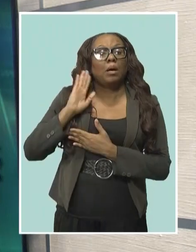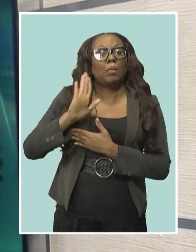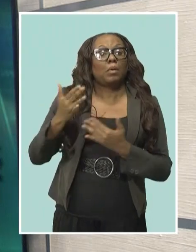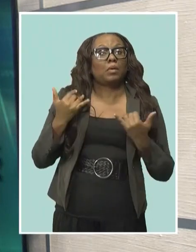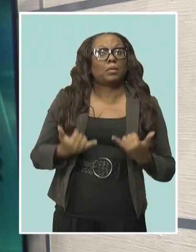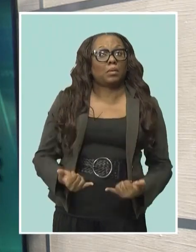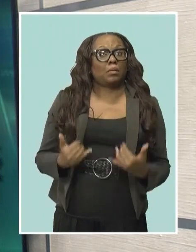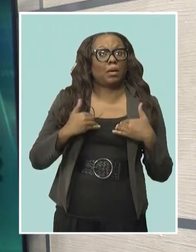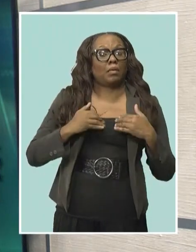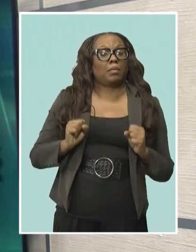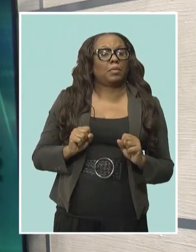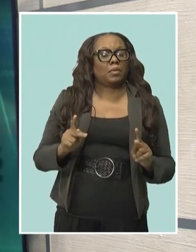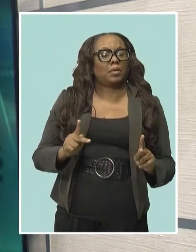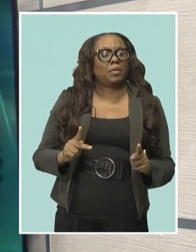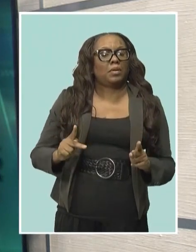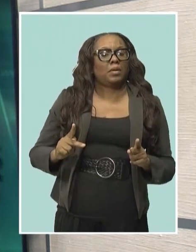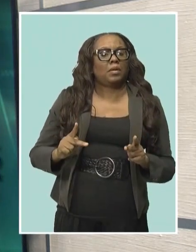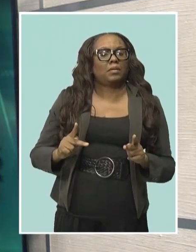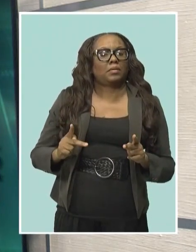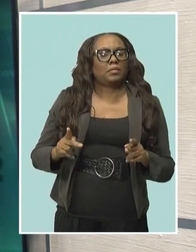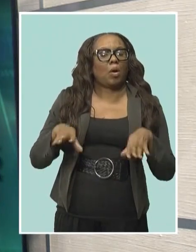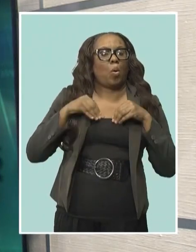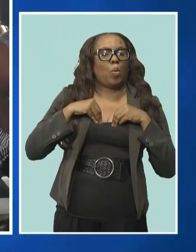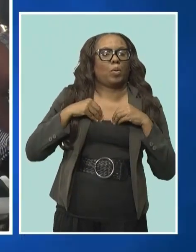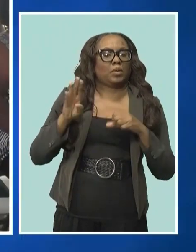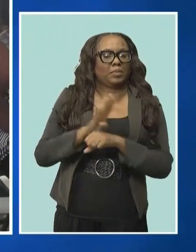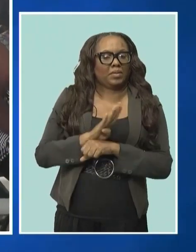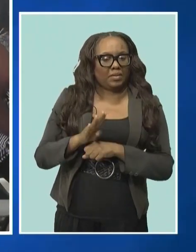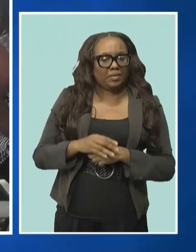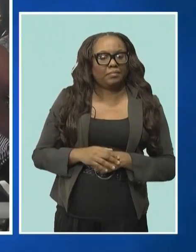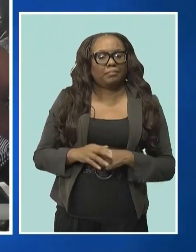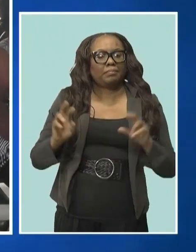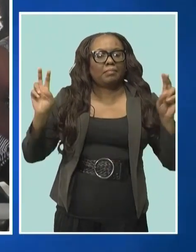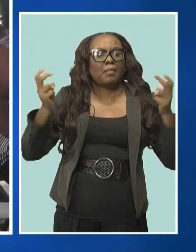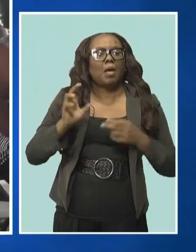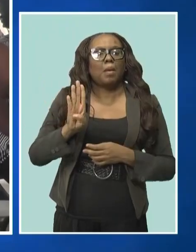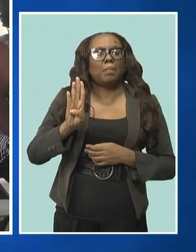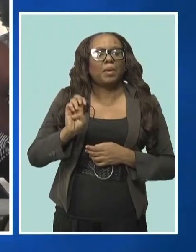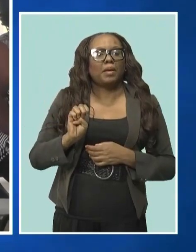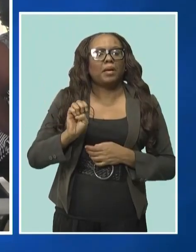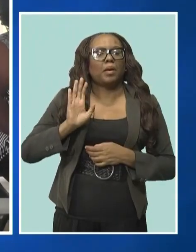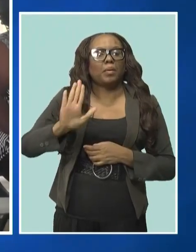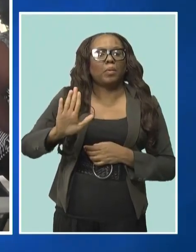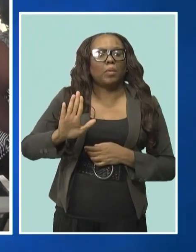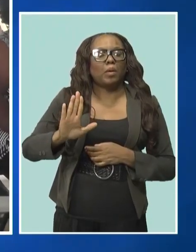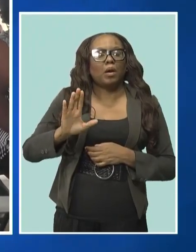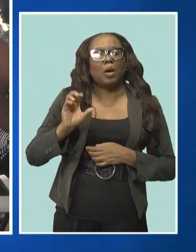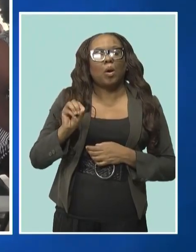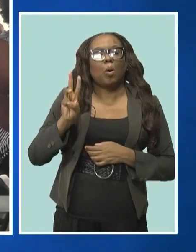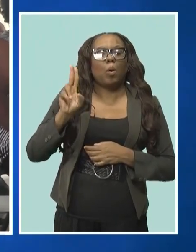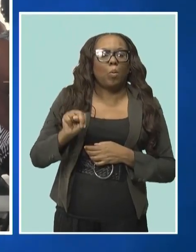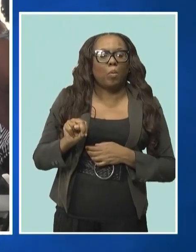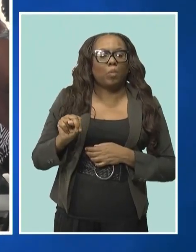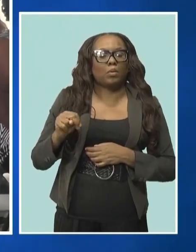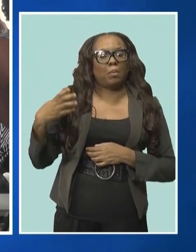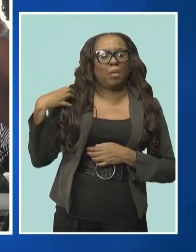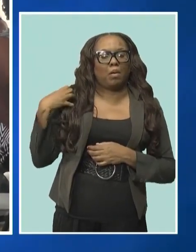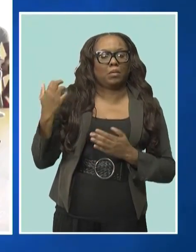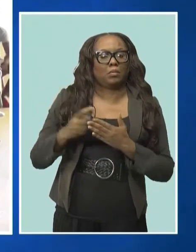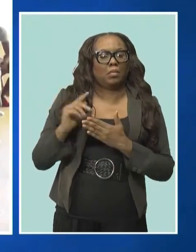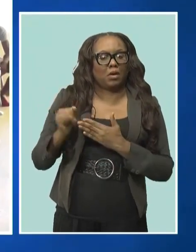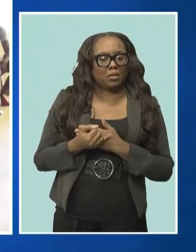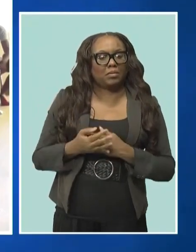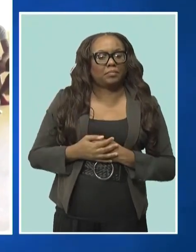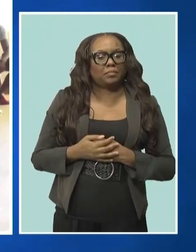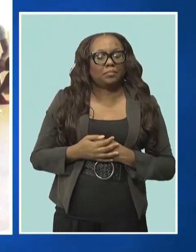business. It is coming through the Be Your Own Boss project. A partnership between the Barbados Trust Fund Limited and